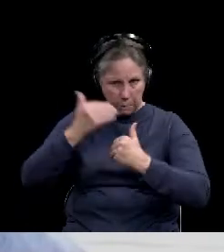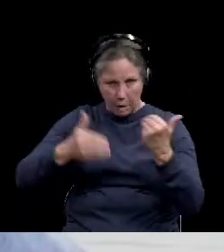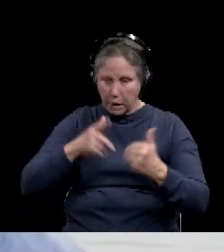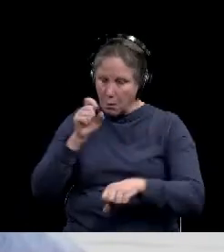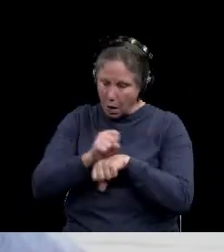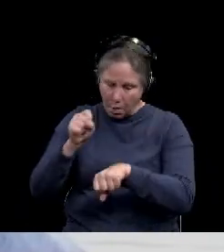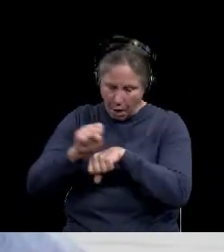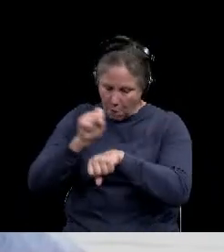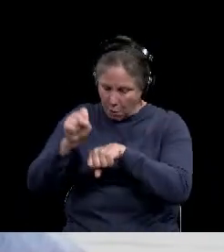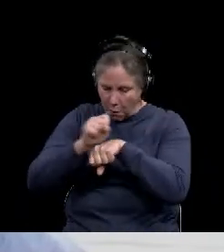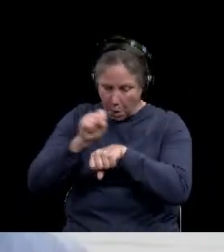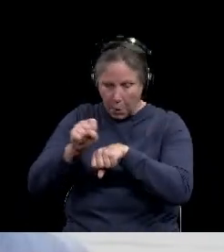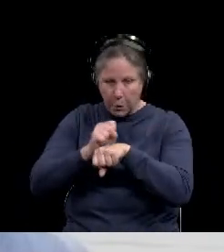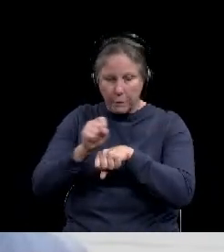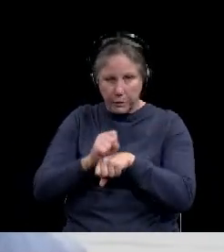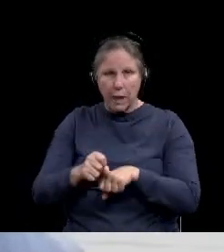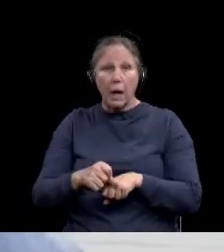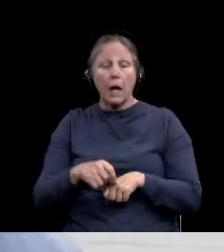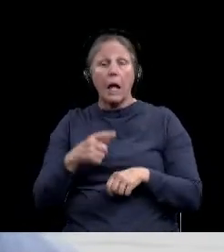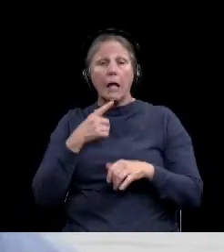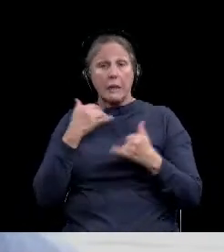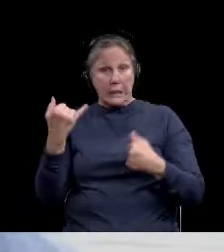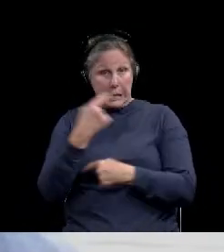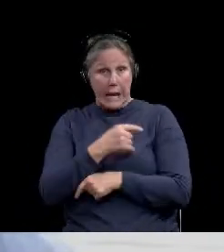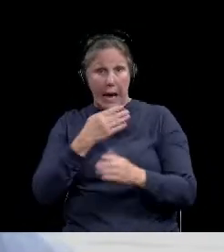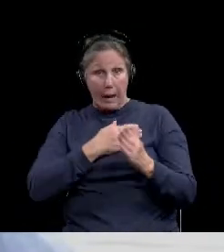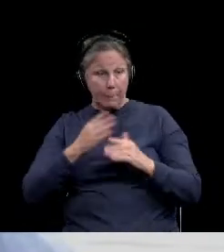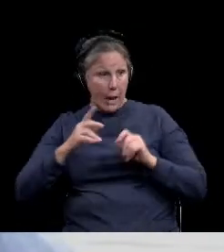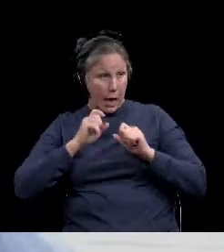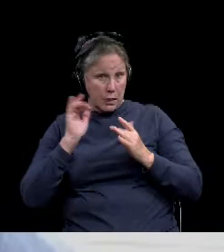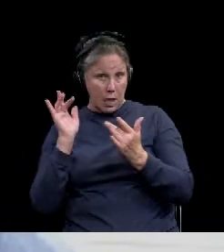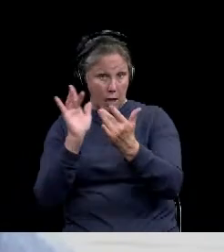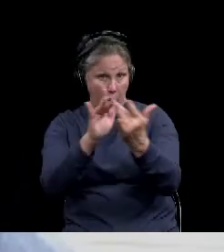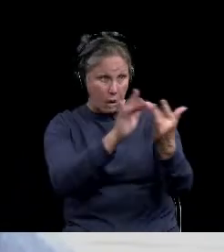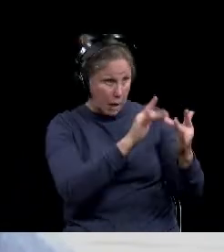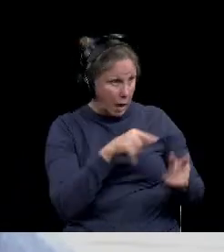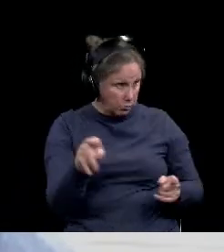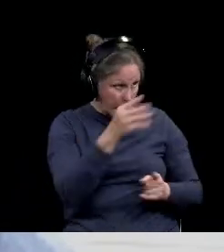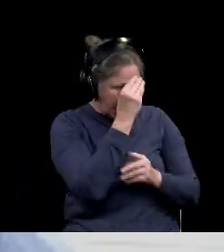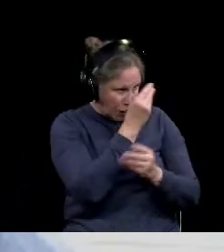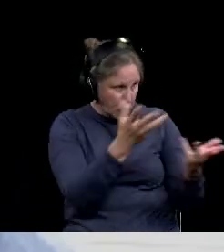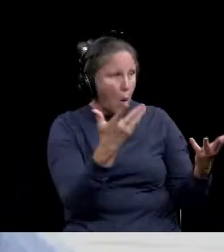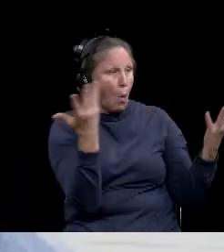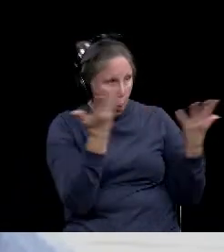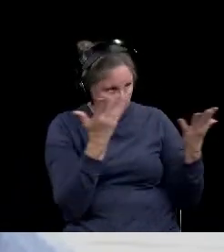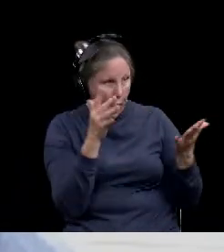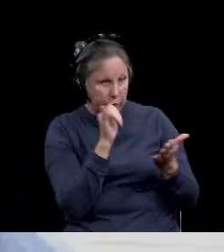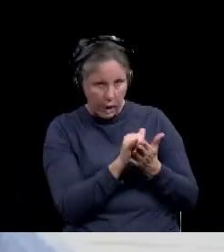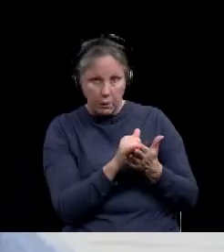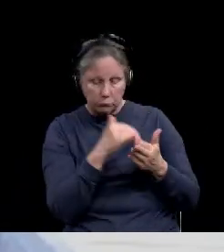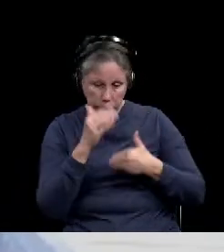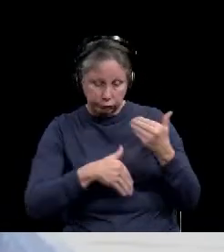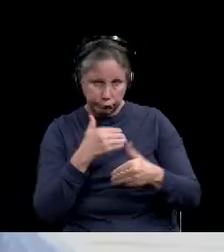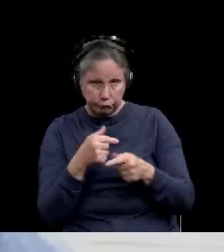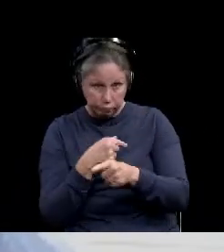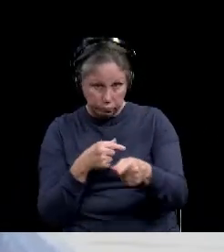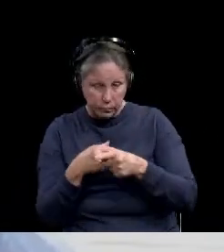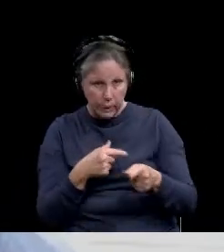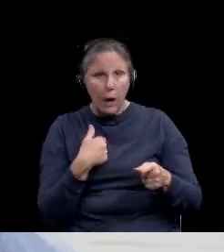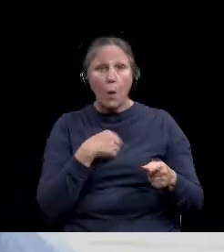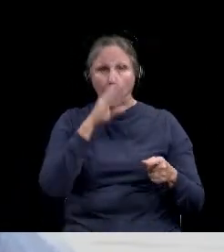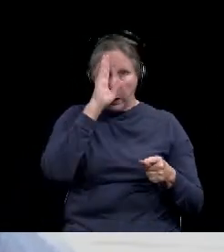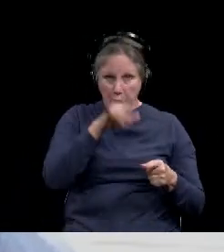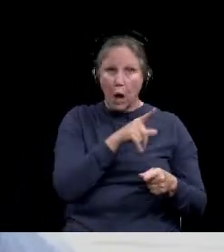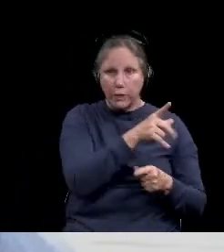out, um, notification of those families today on what's that process look like. Uh, everyone is aware, um, of the great need to get back